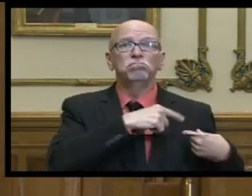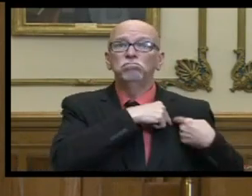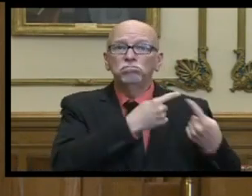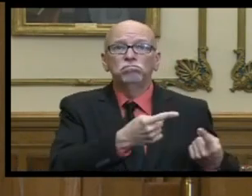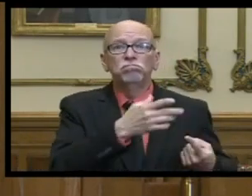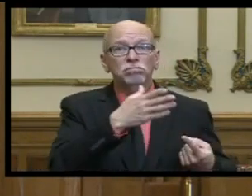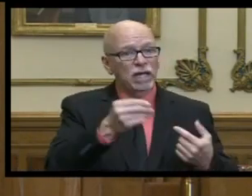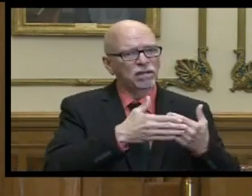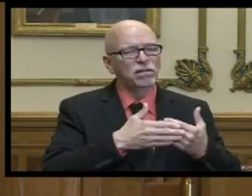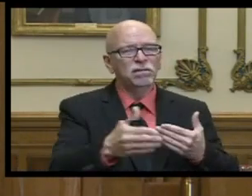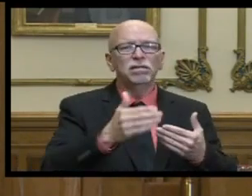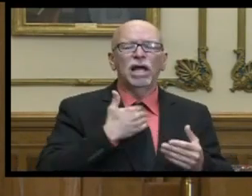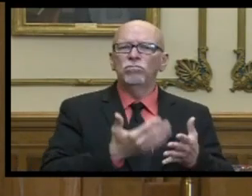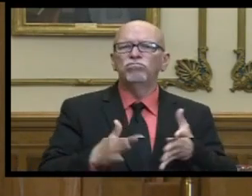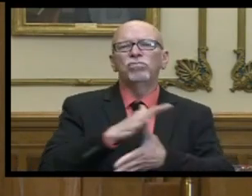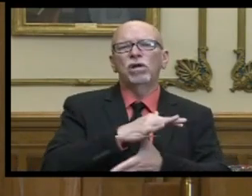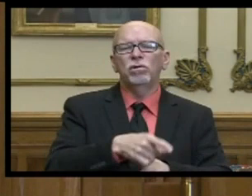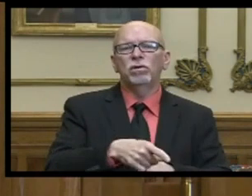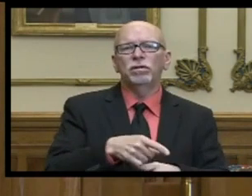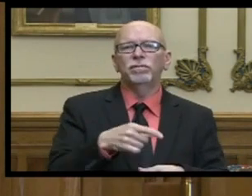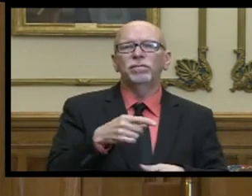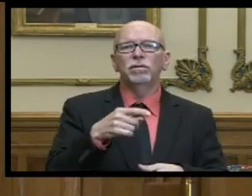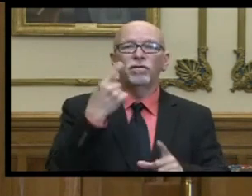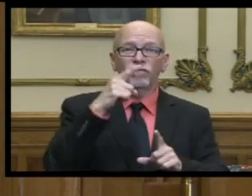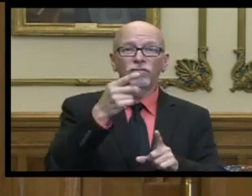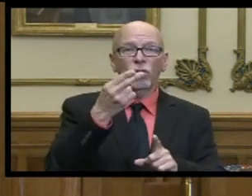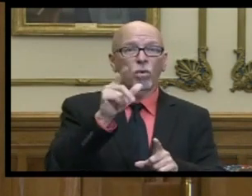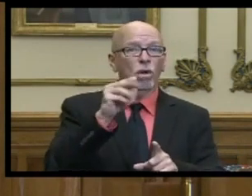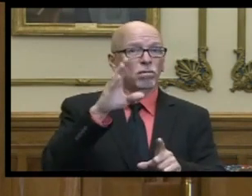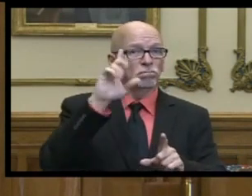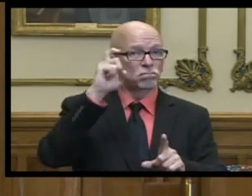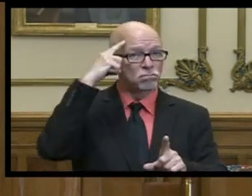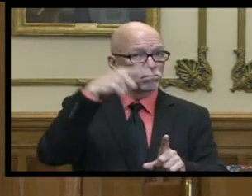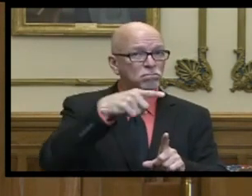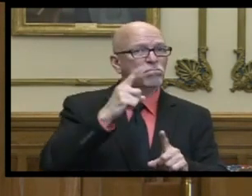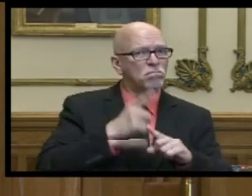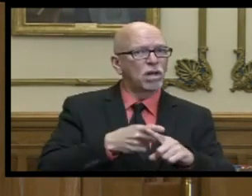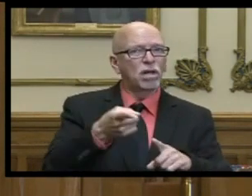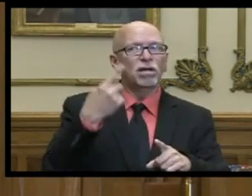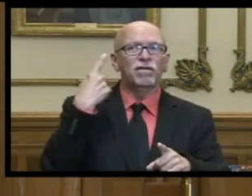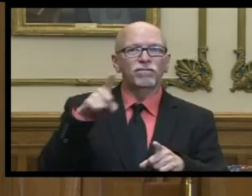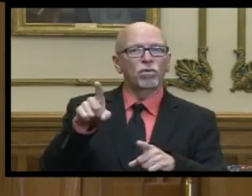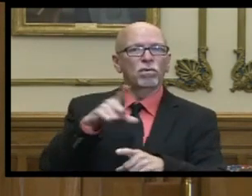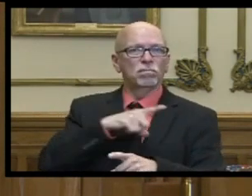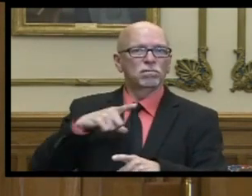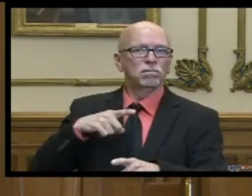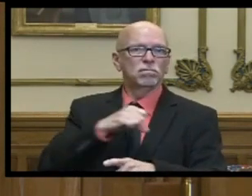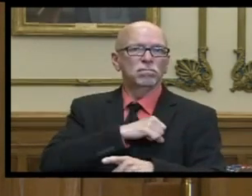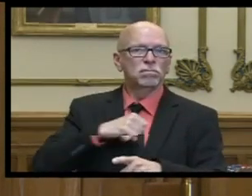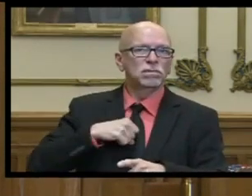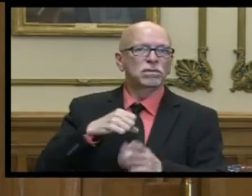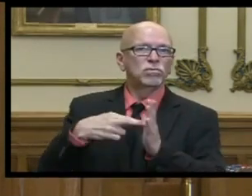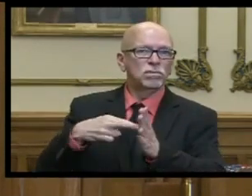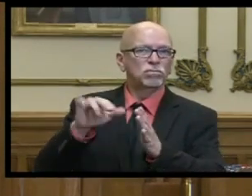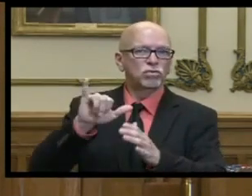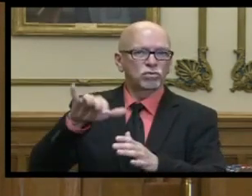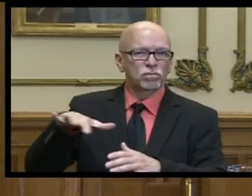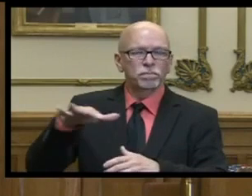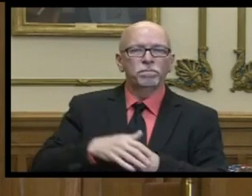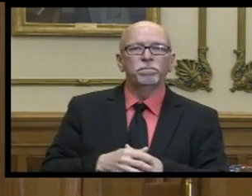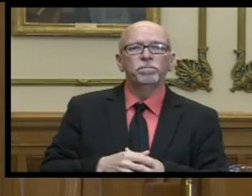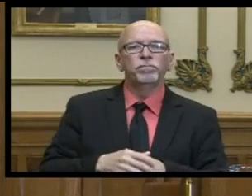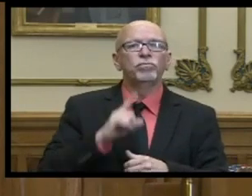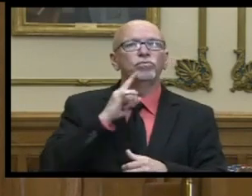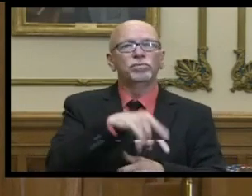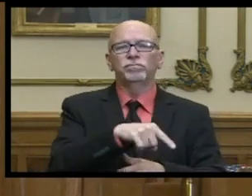will be a priority not only for the holcomb administration but for the for the general assembly it was uh definitely